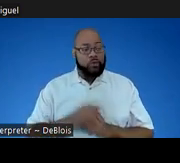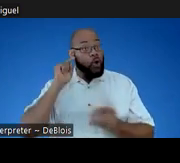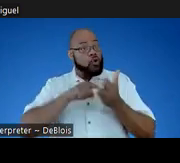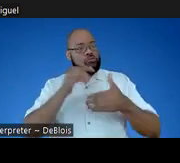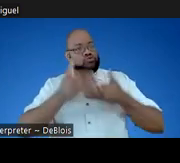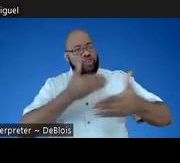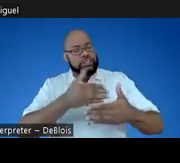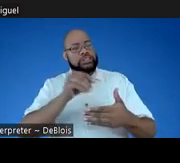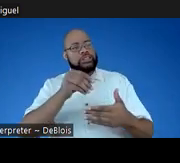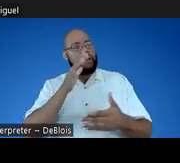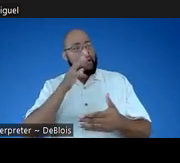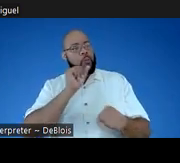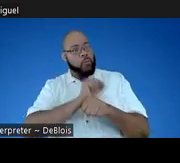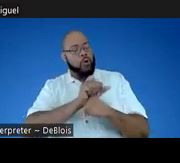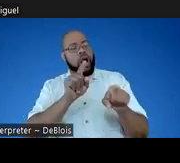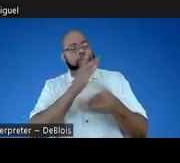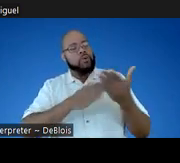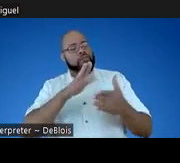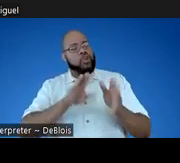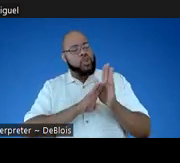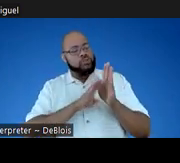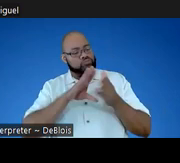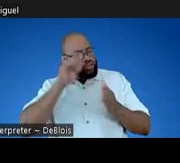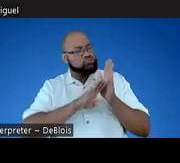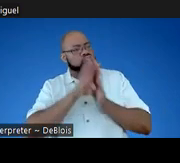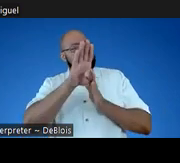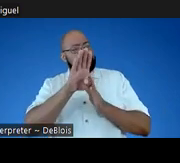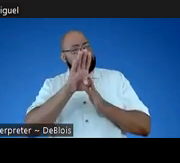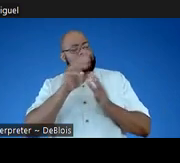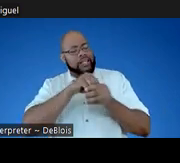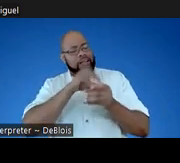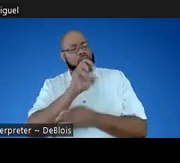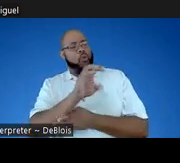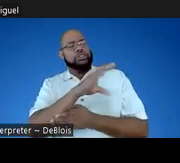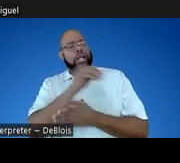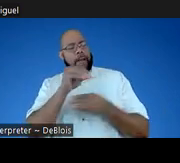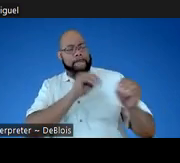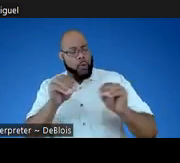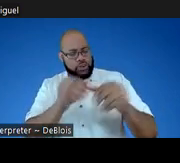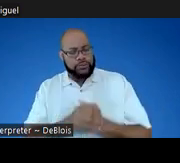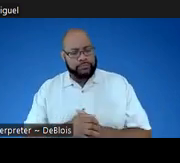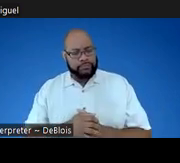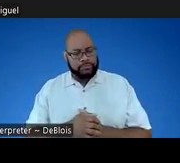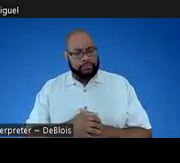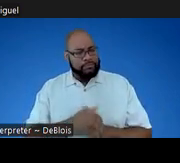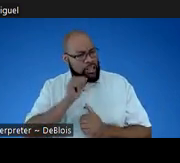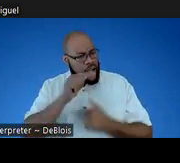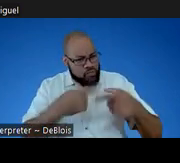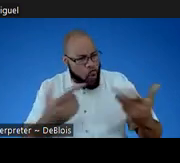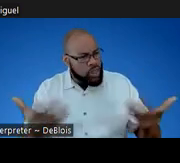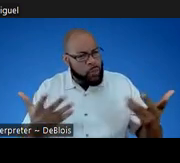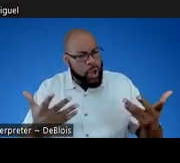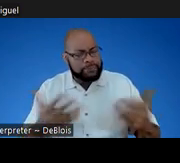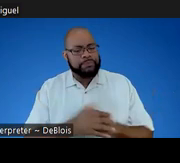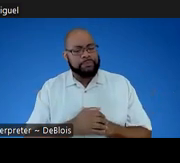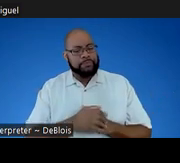Kingston and his mom work on as part of the learning trajectories in forces and motion. Oh, it's not rolling. Hmm? Oh,